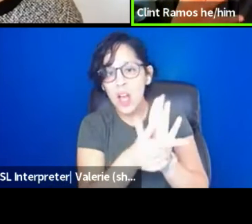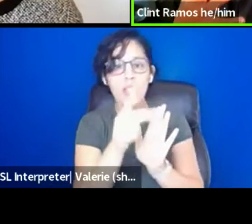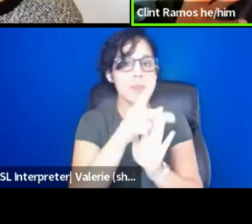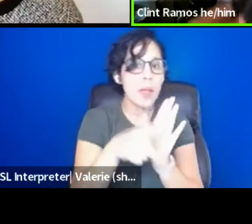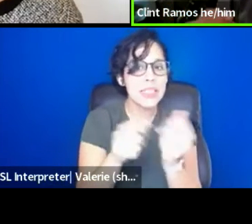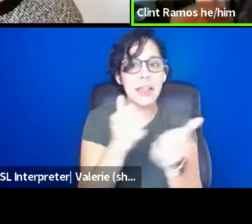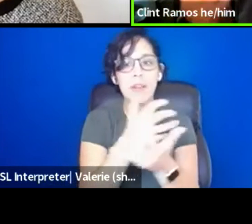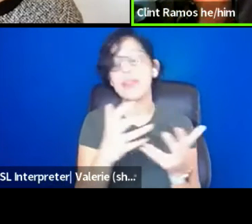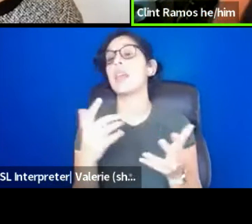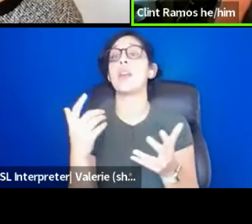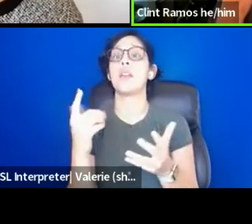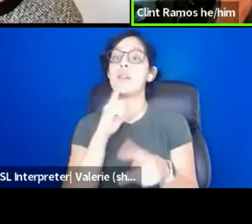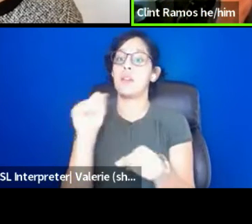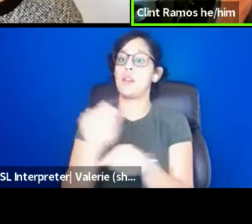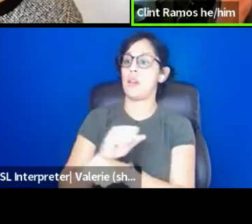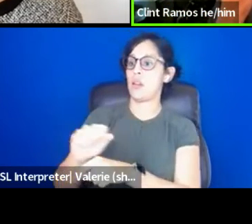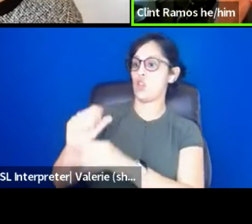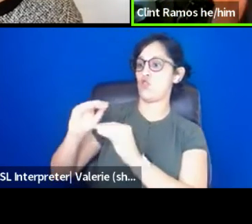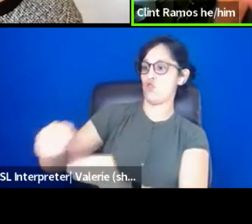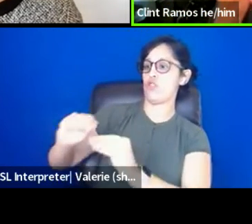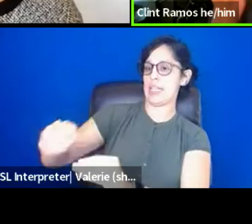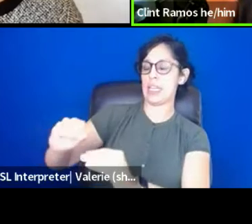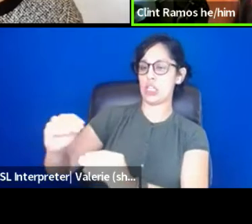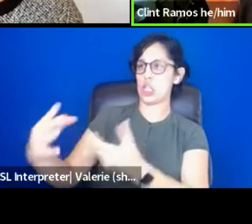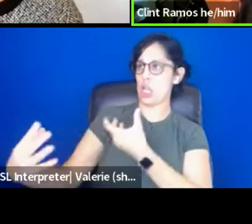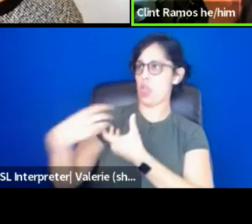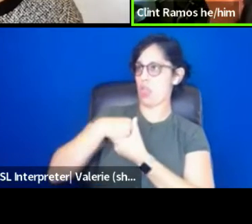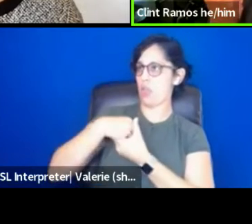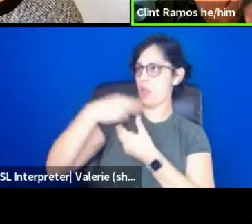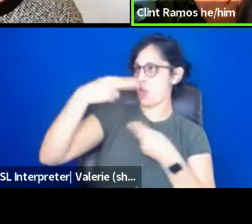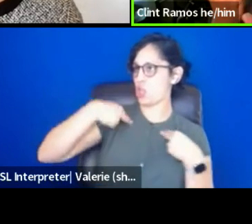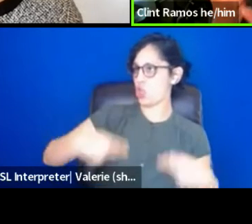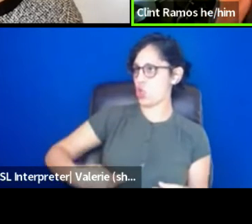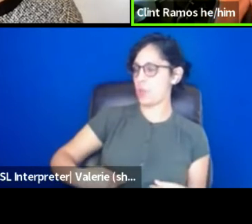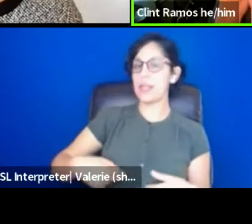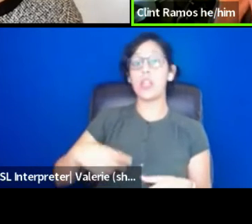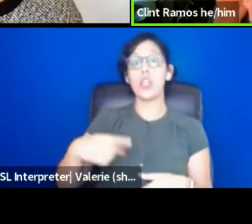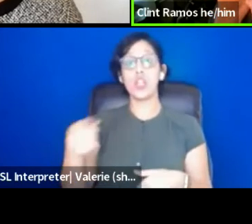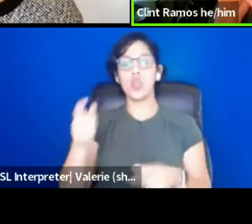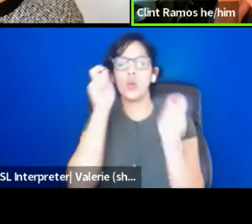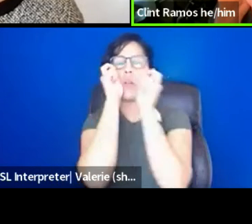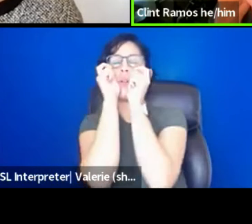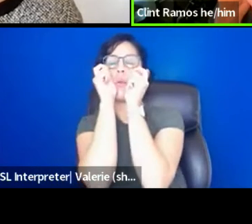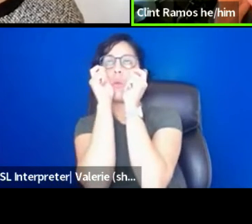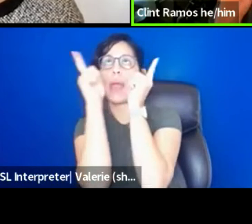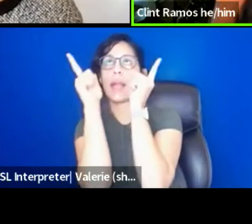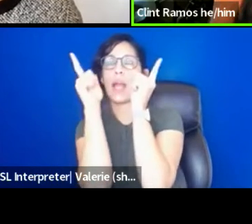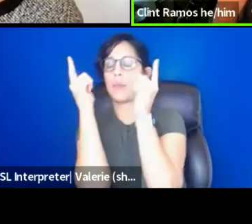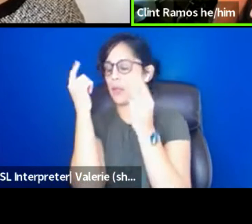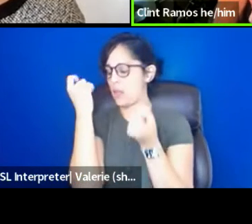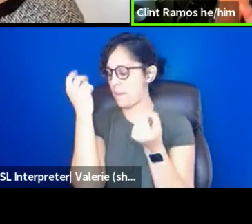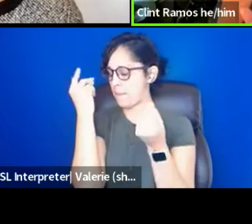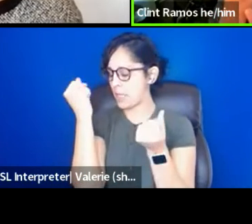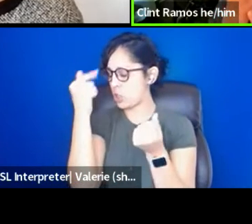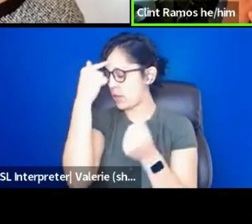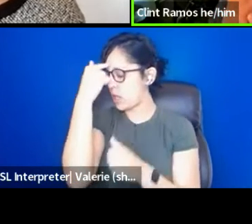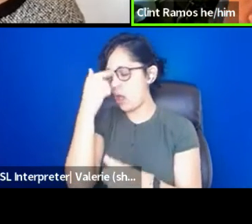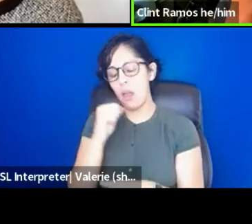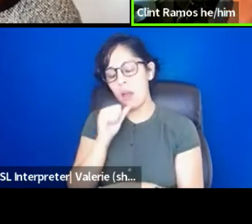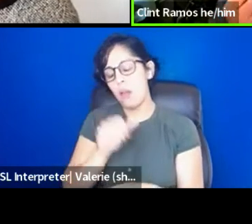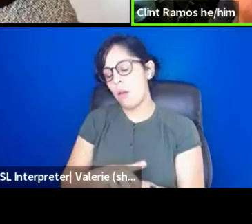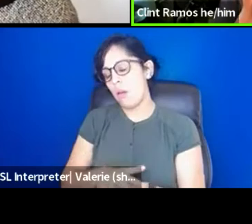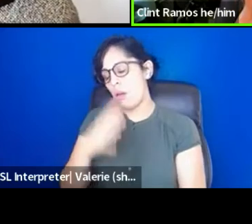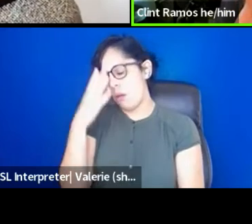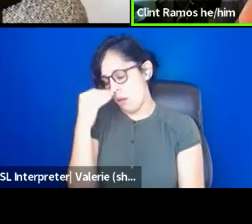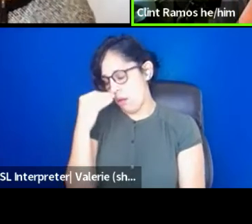where when you wake up, the thing that you think about immediately is I didn't get enough sleep, right? That's the number one